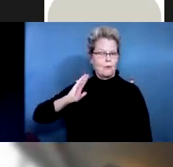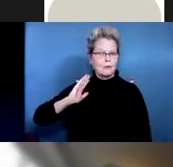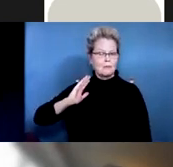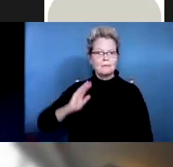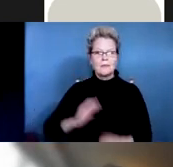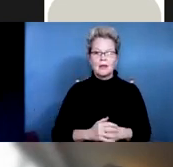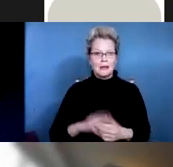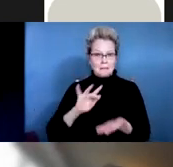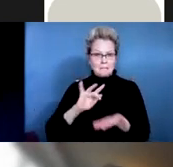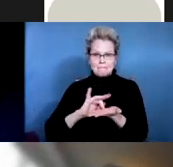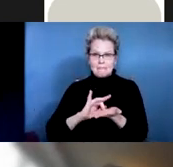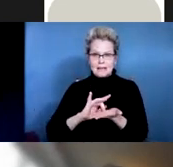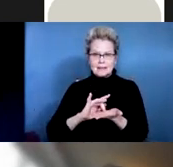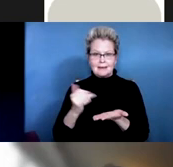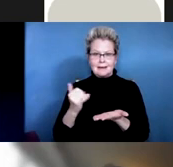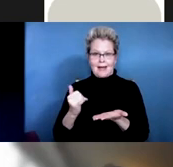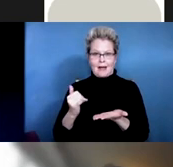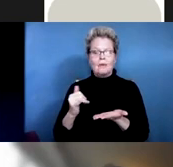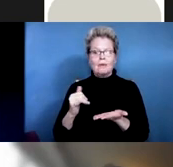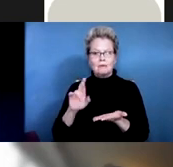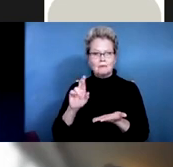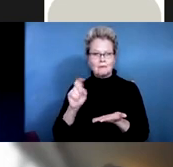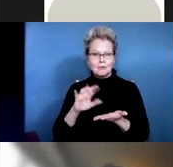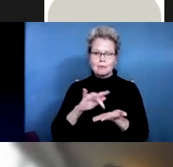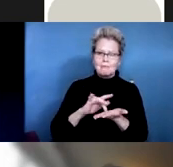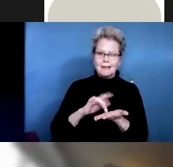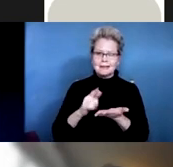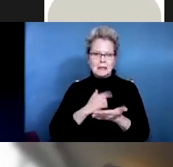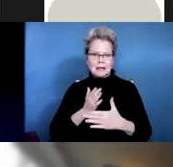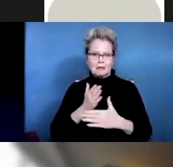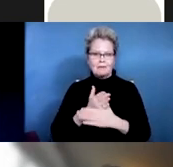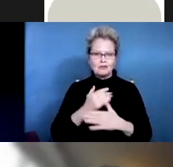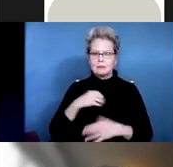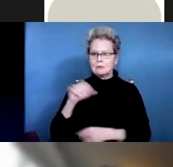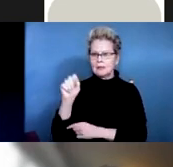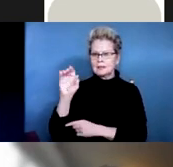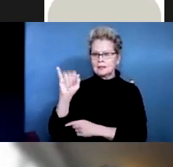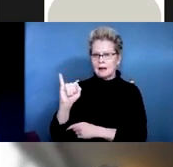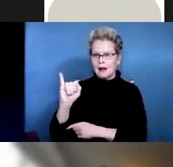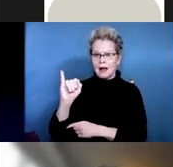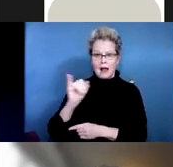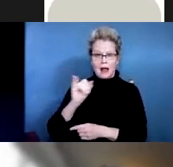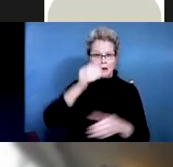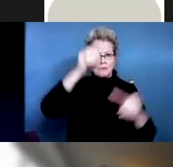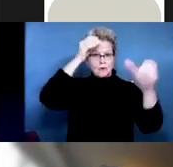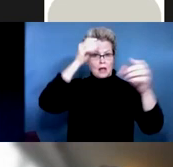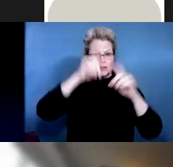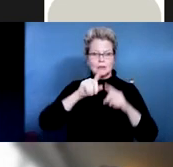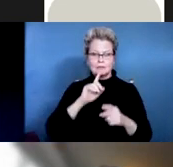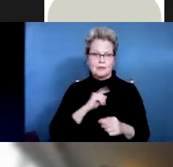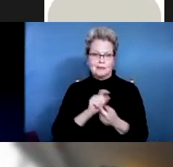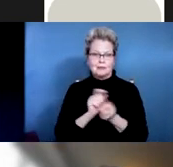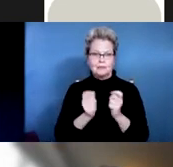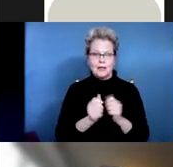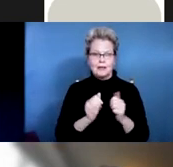Medicine, our ability, and people with spinal cord injury knowledge has really altered how we treat, when we